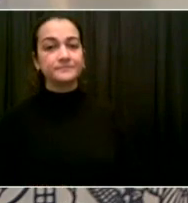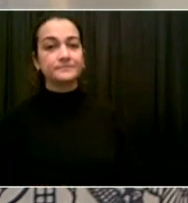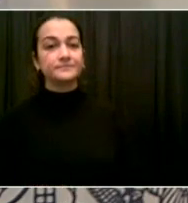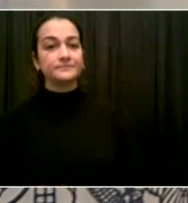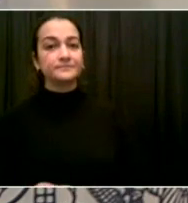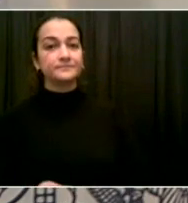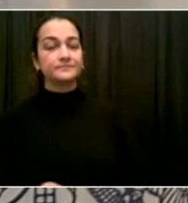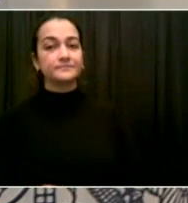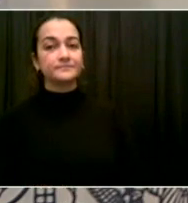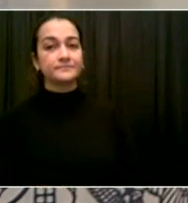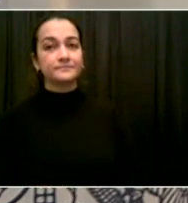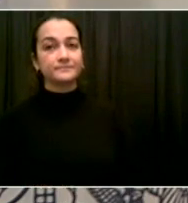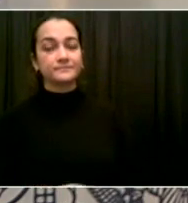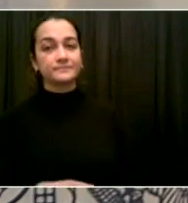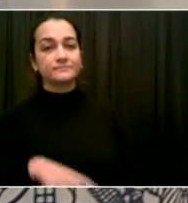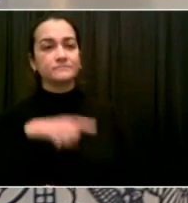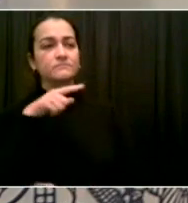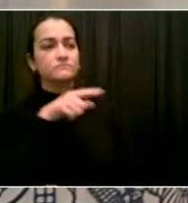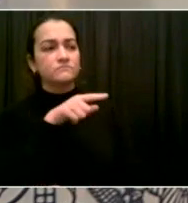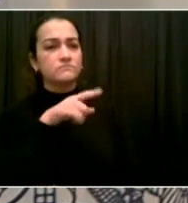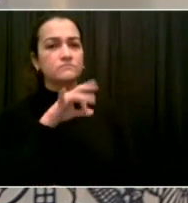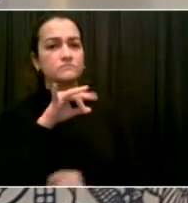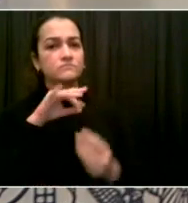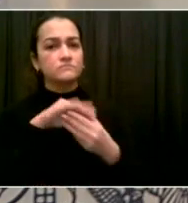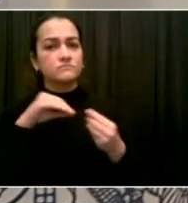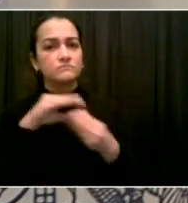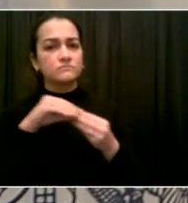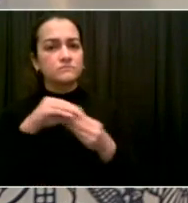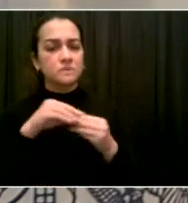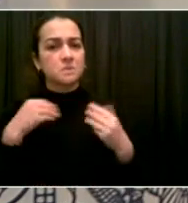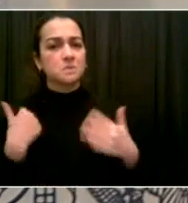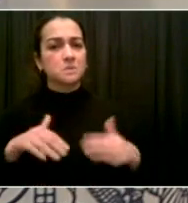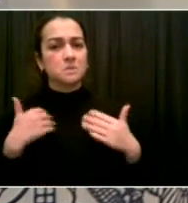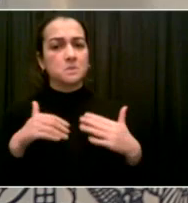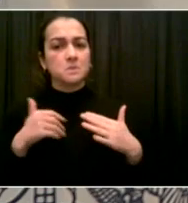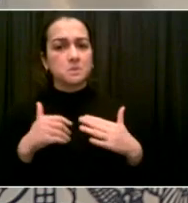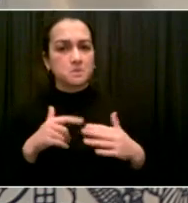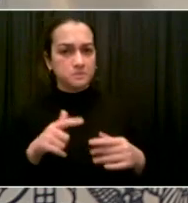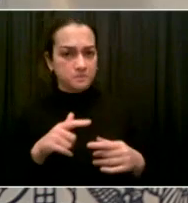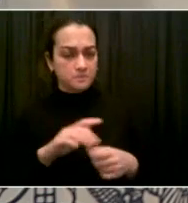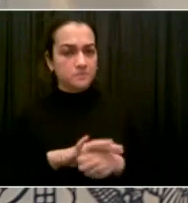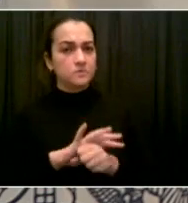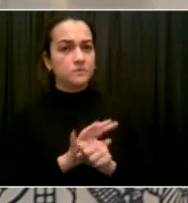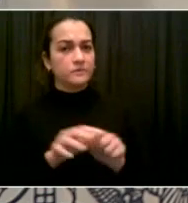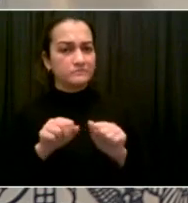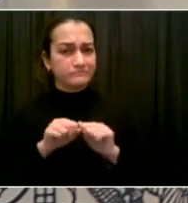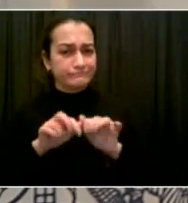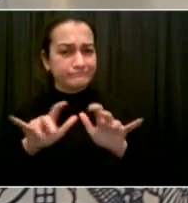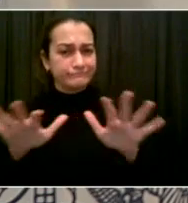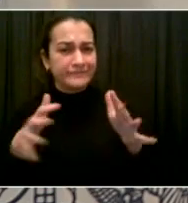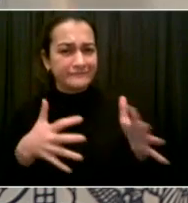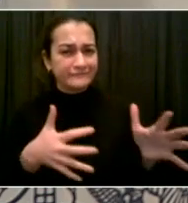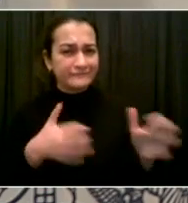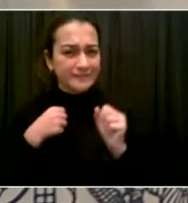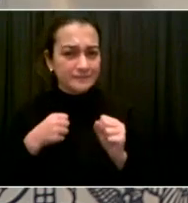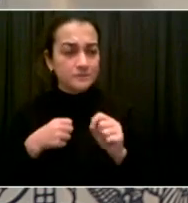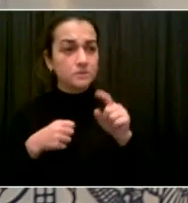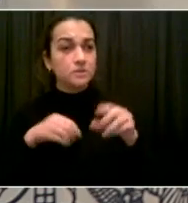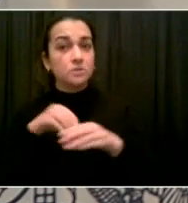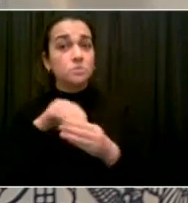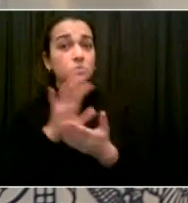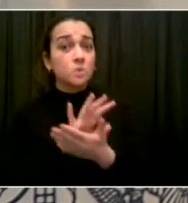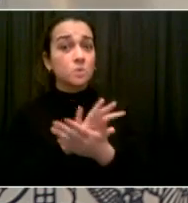in schools right now. We're also hearing from lots of school leaders that the situation room is taking a long time